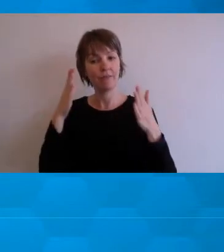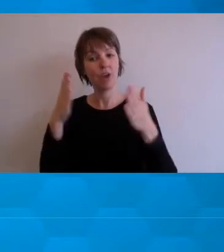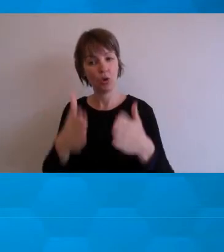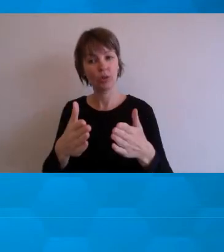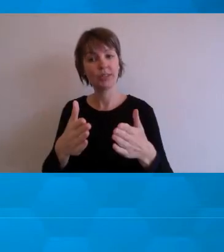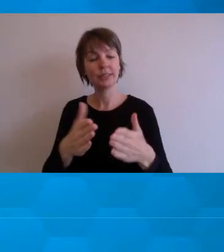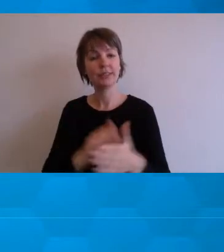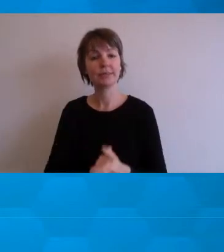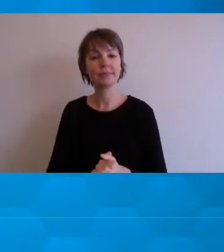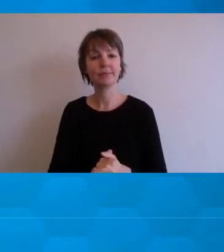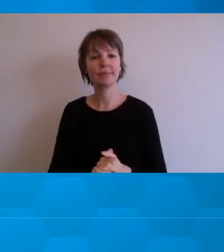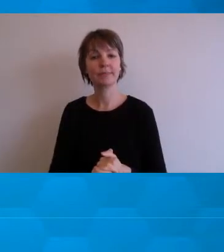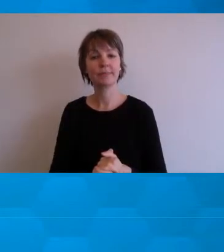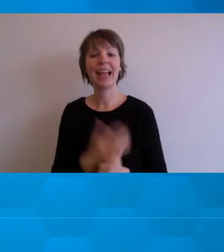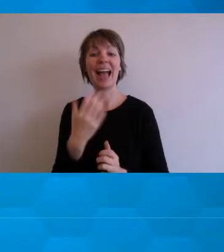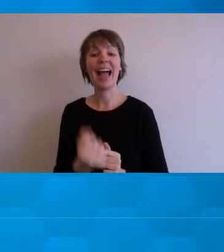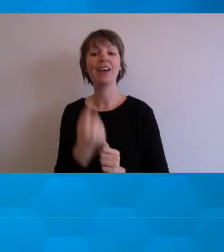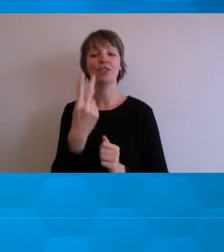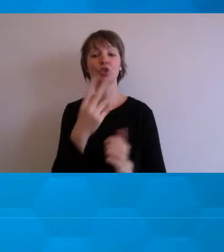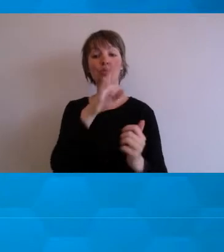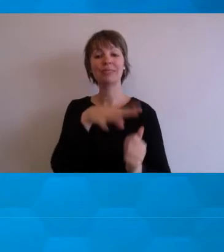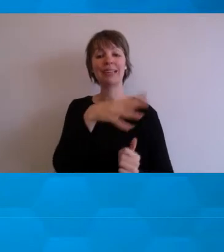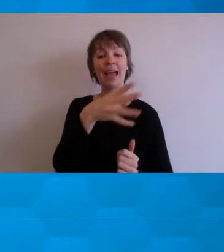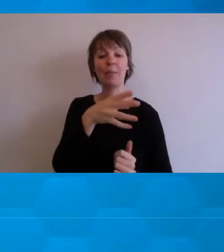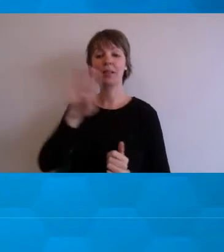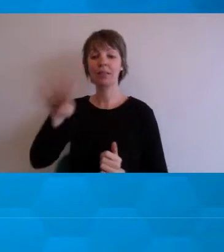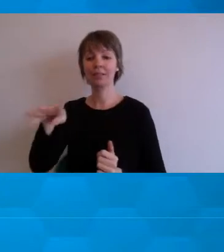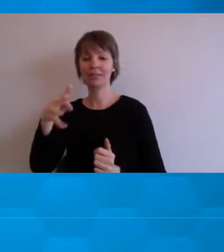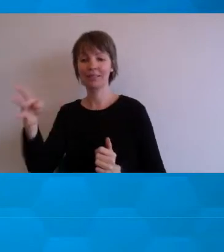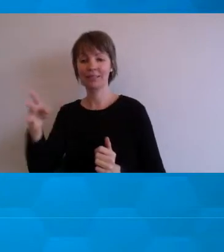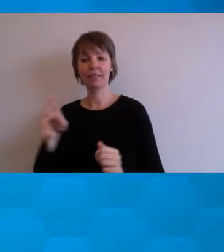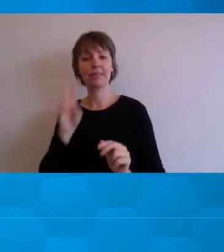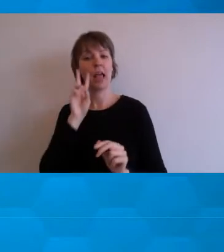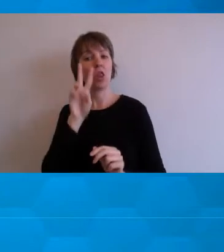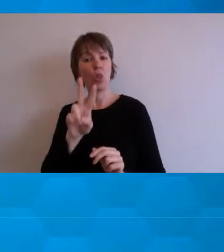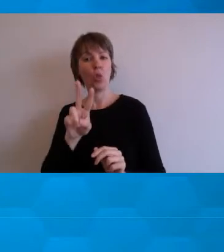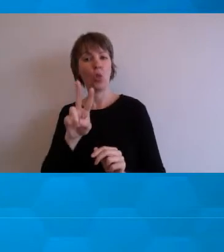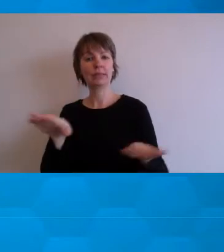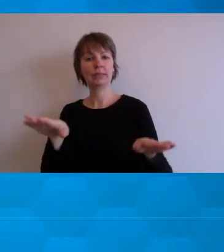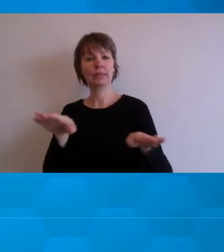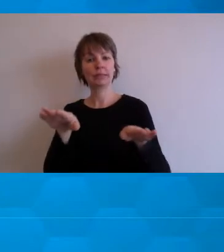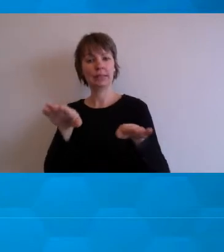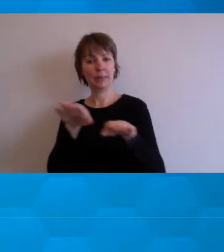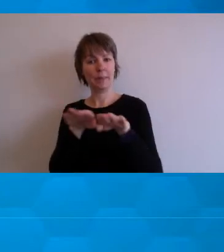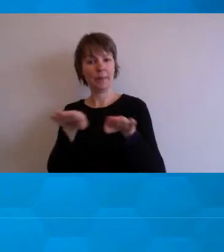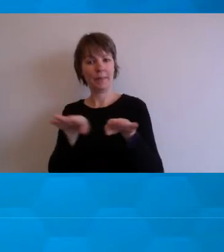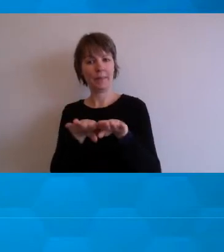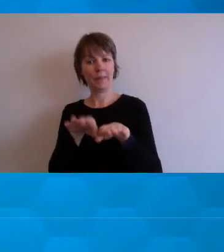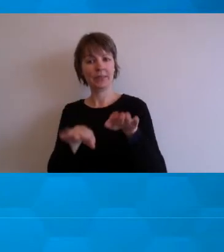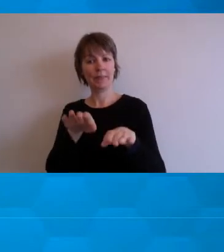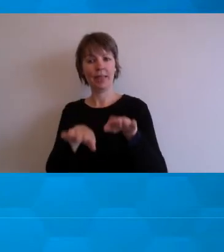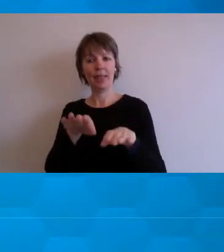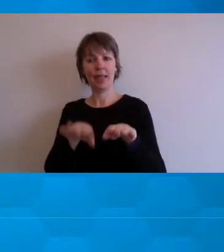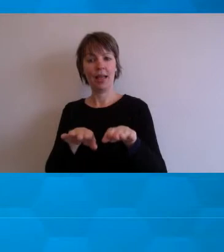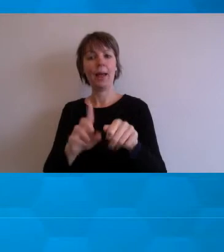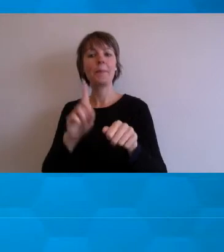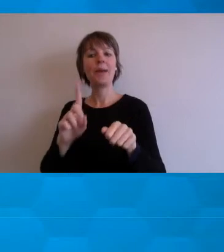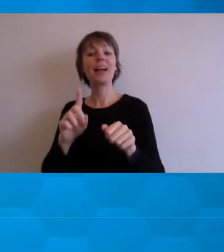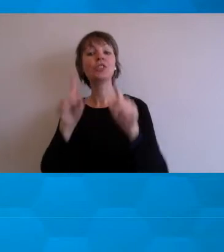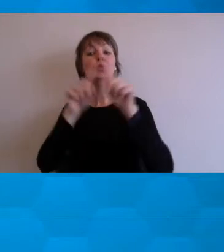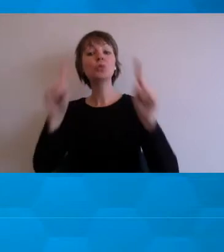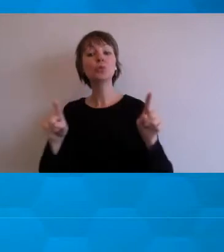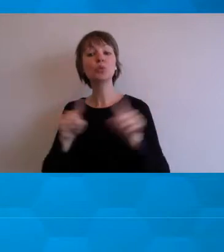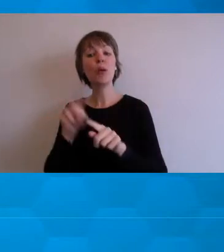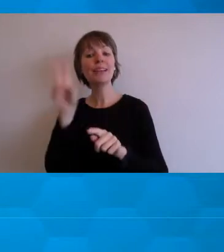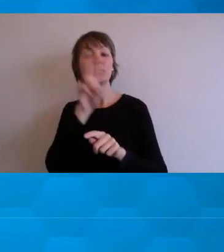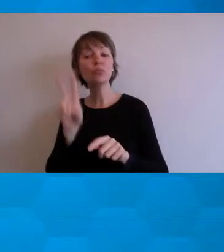look the same, a screen reader would read them very differently. This is because table one is an image of a